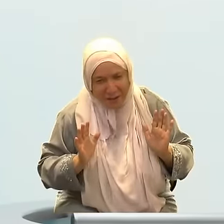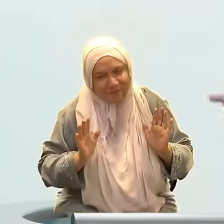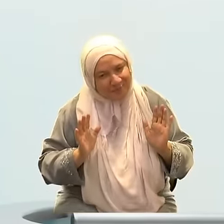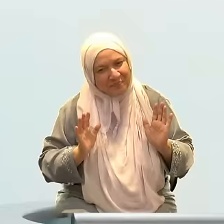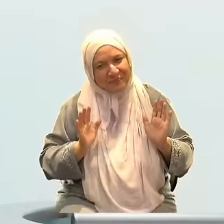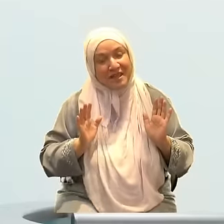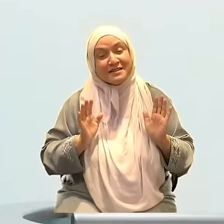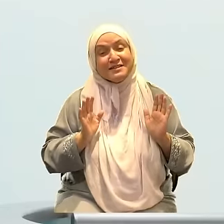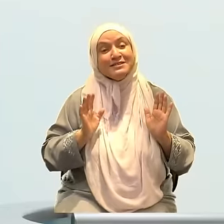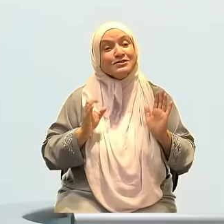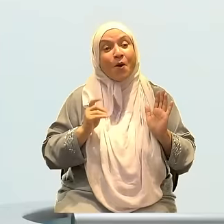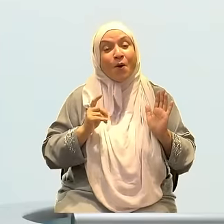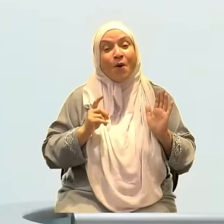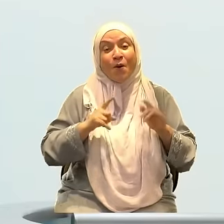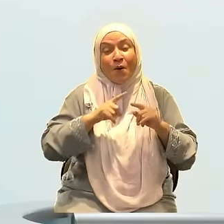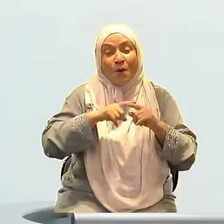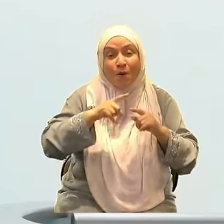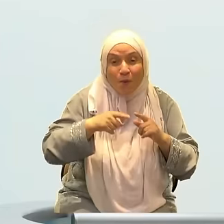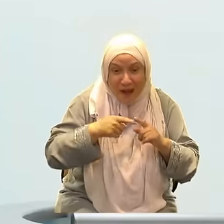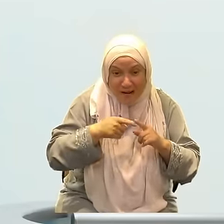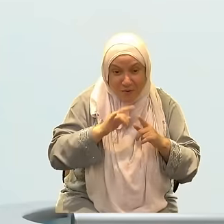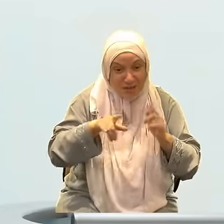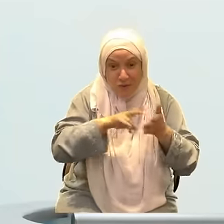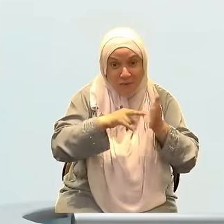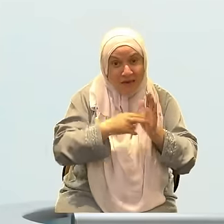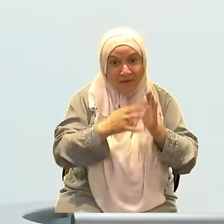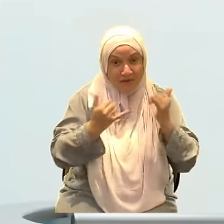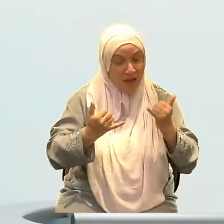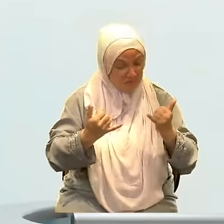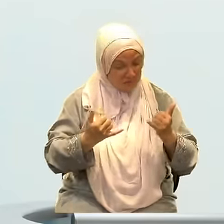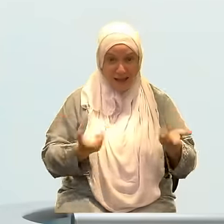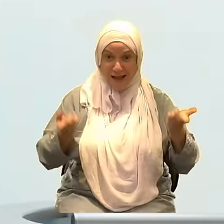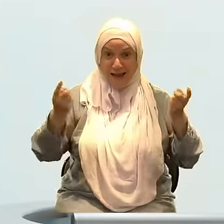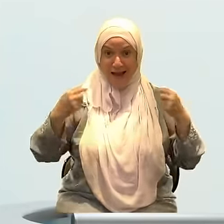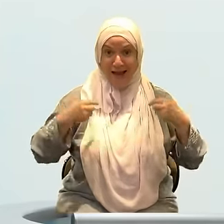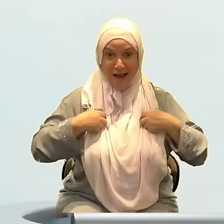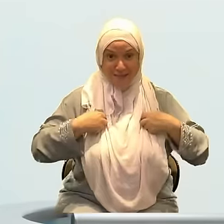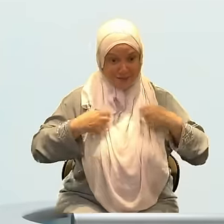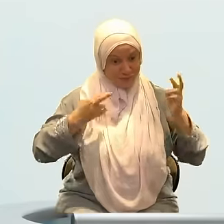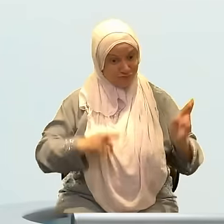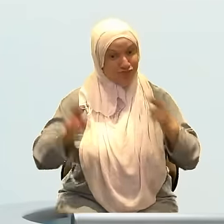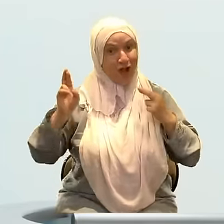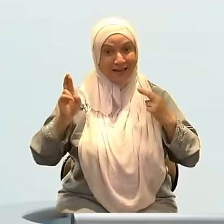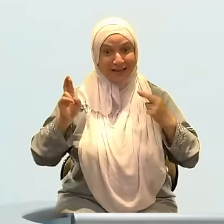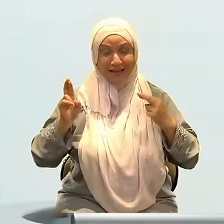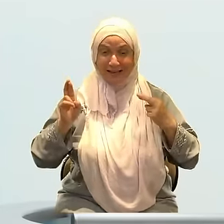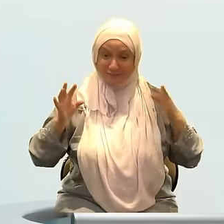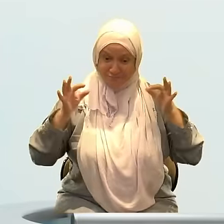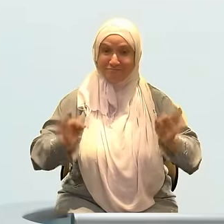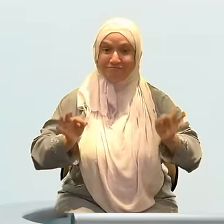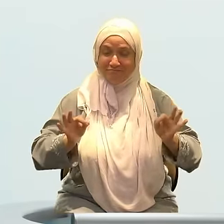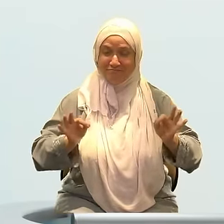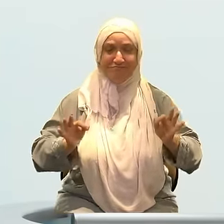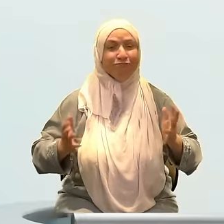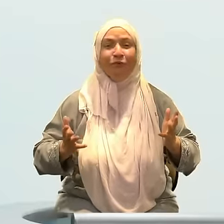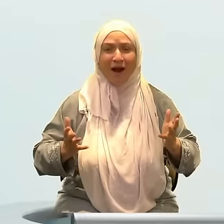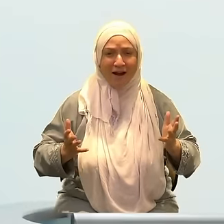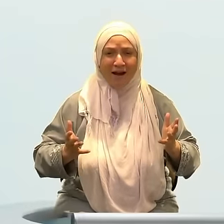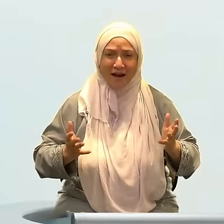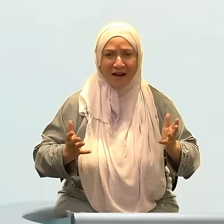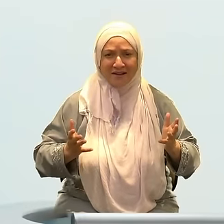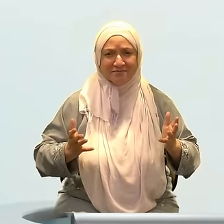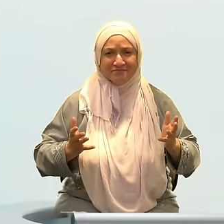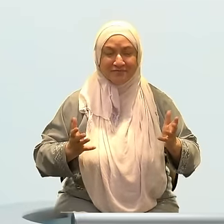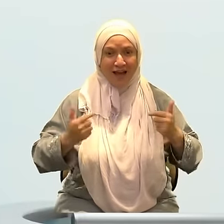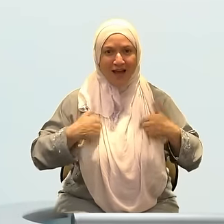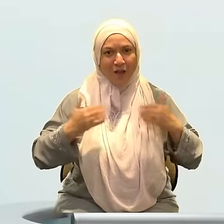have to make a decision, when it is right at my door, then I'll make a decision. Because that's the condition of most people. And then maybe